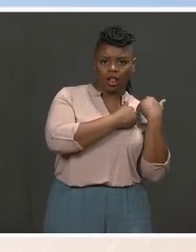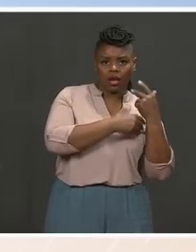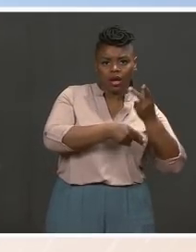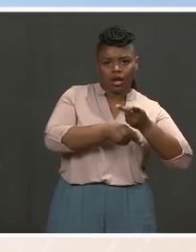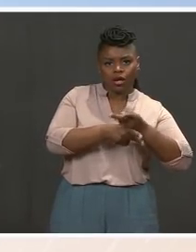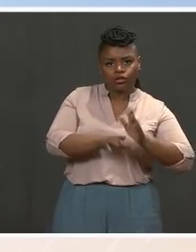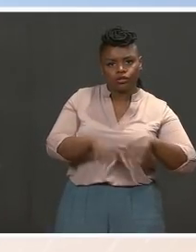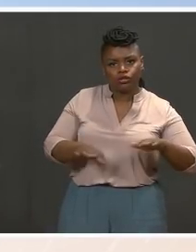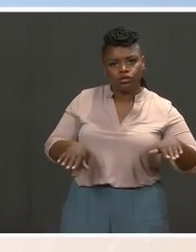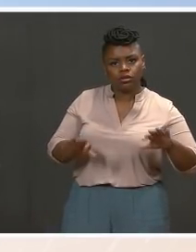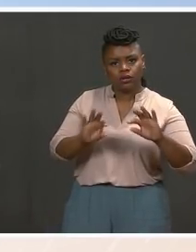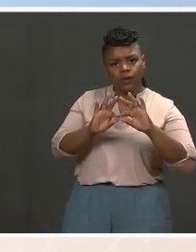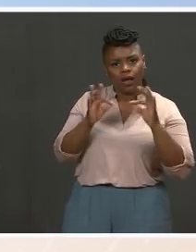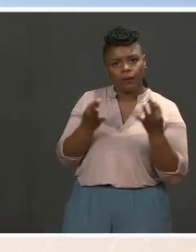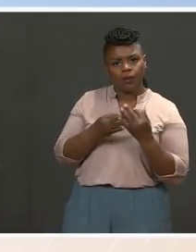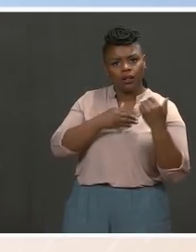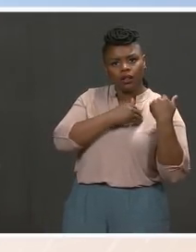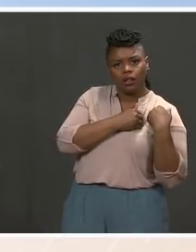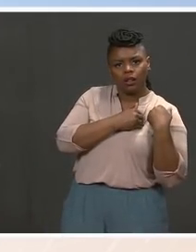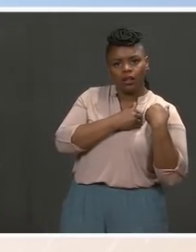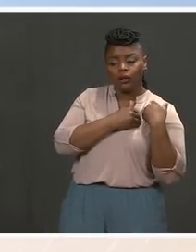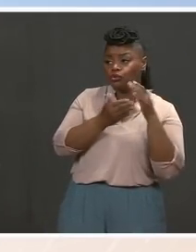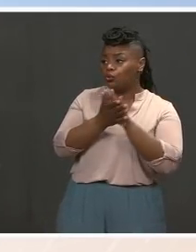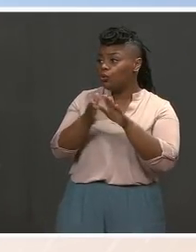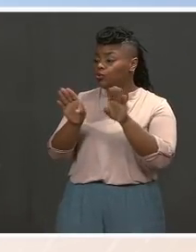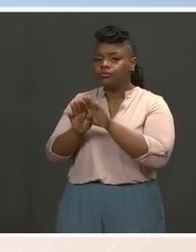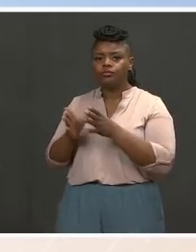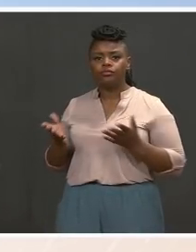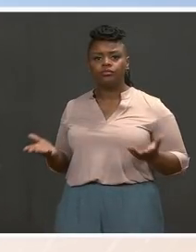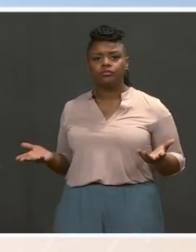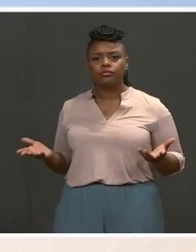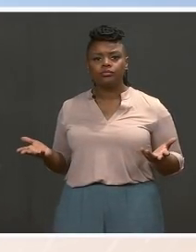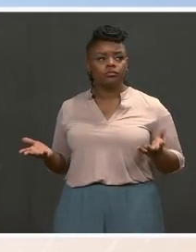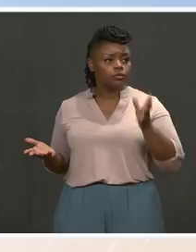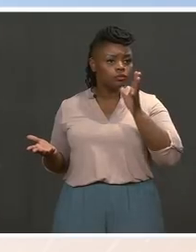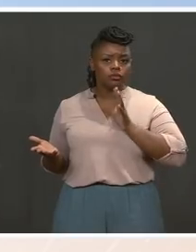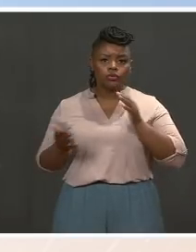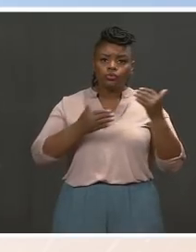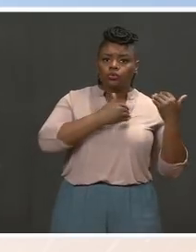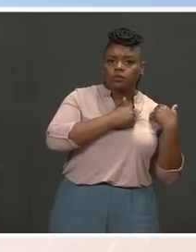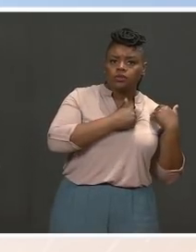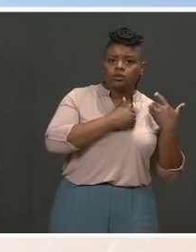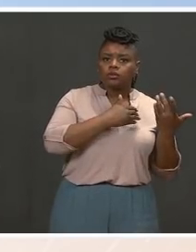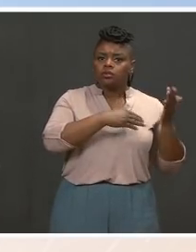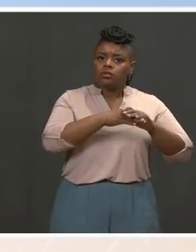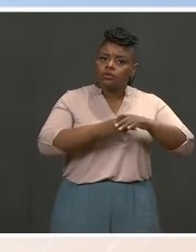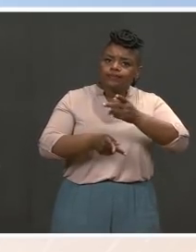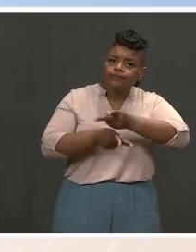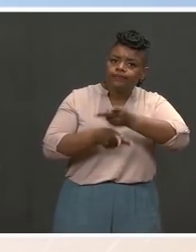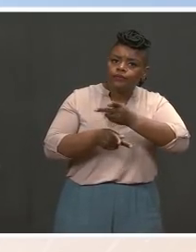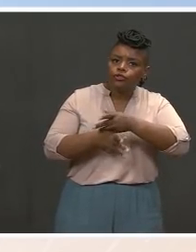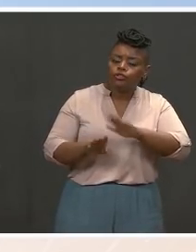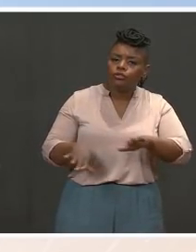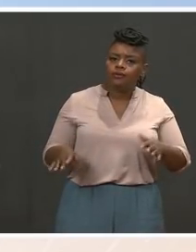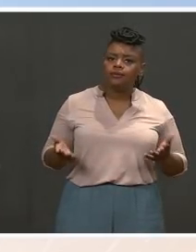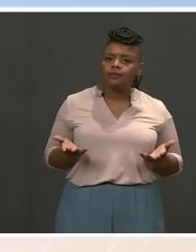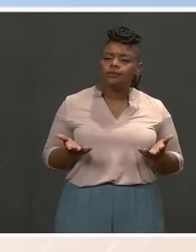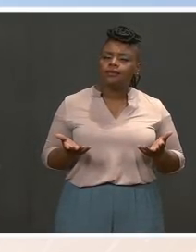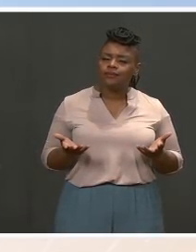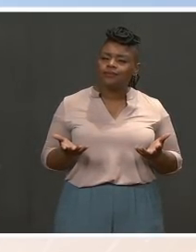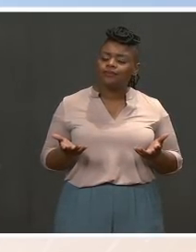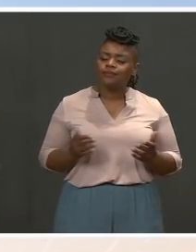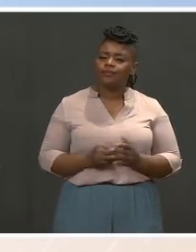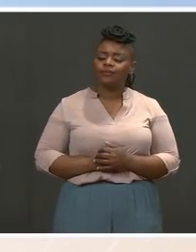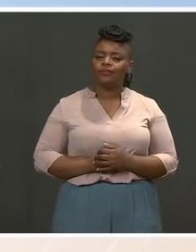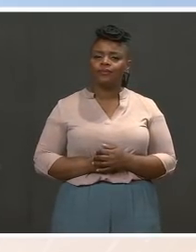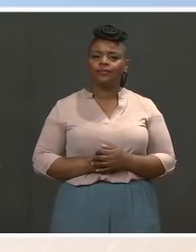trying to go out to their job and cope with children not having adequate care or the right care. That is really, I think,